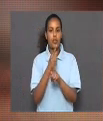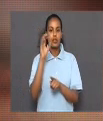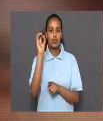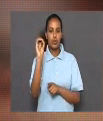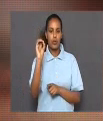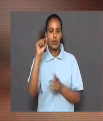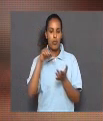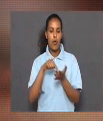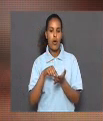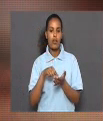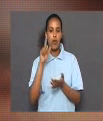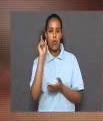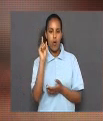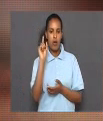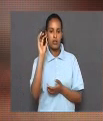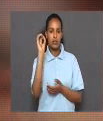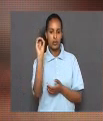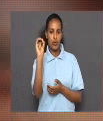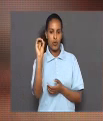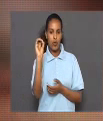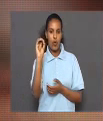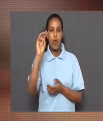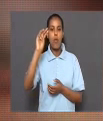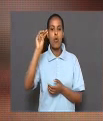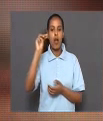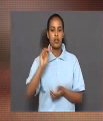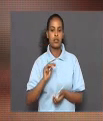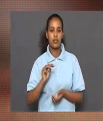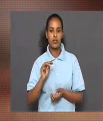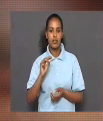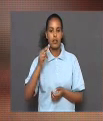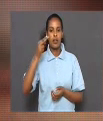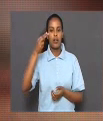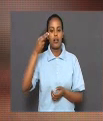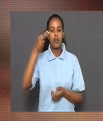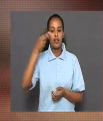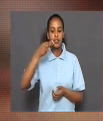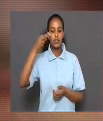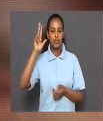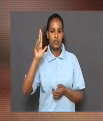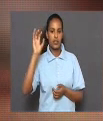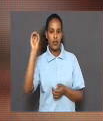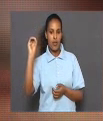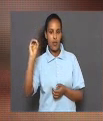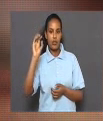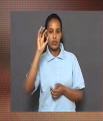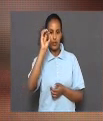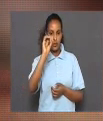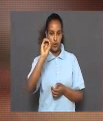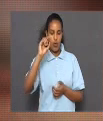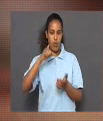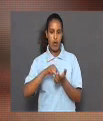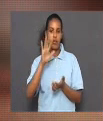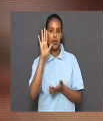0.10 molar of hydronium and 0